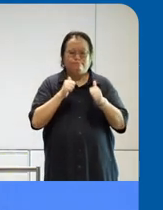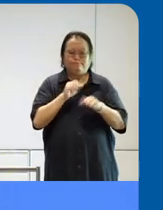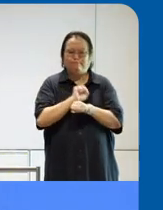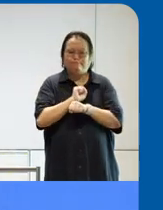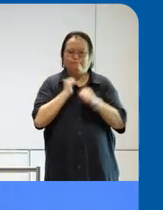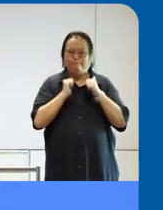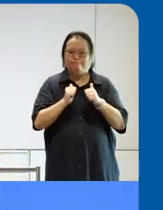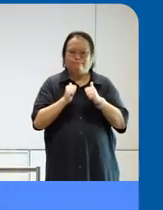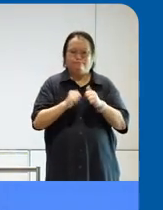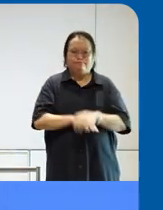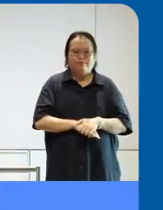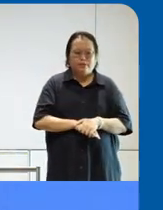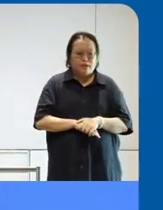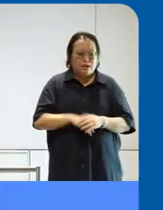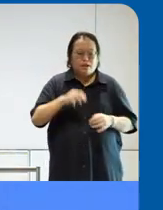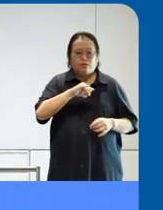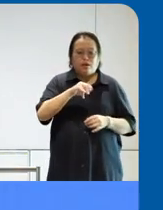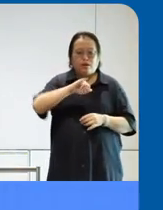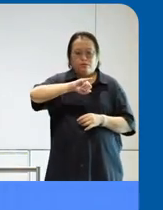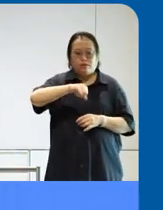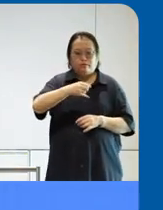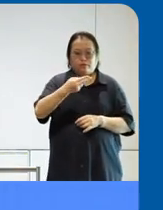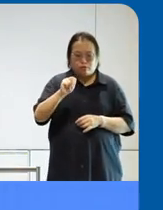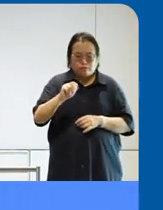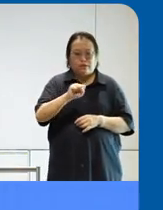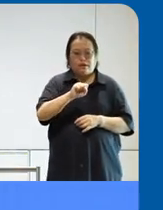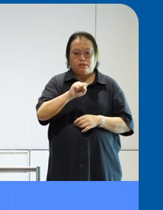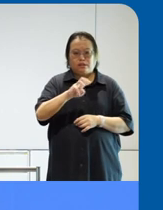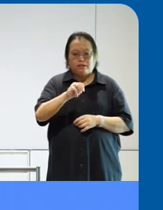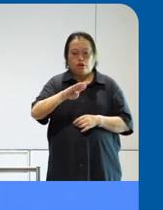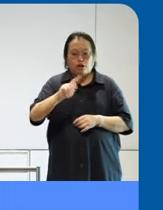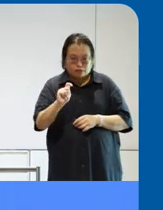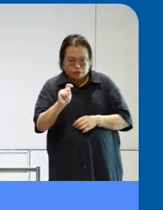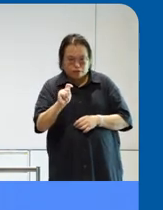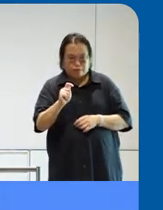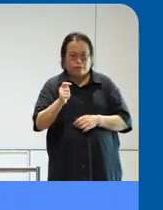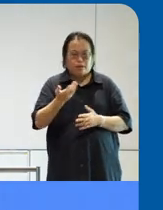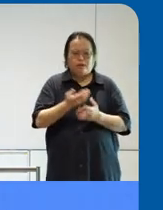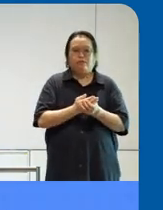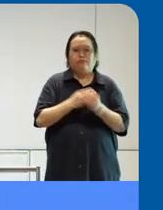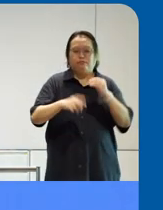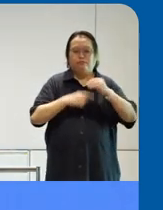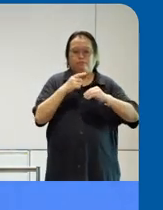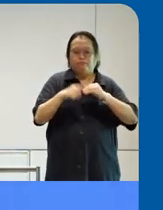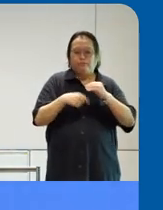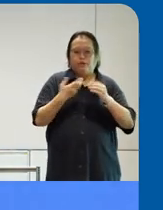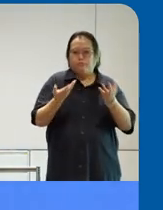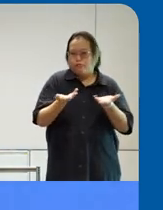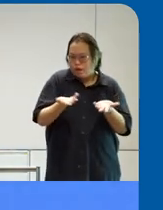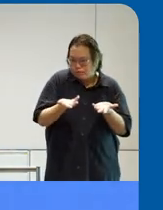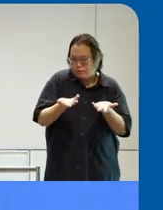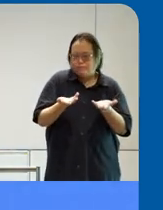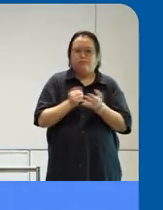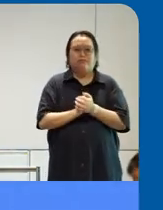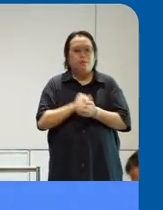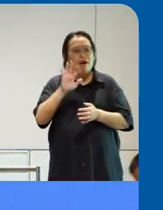bit more on that, we will have John from SMRT to share about what SMRT has done with NaviLens. So just to take about